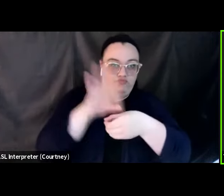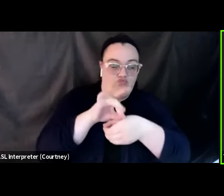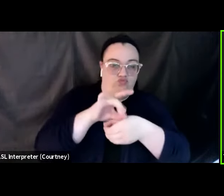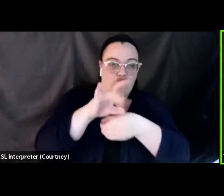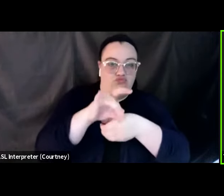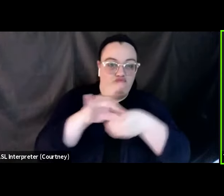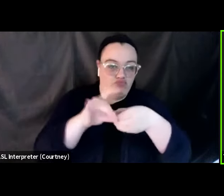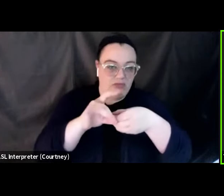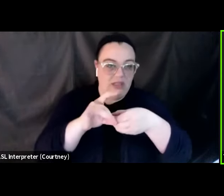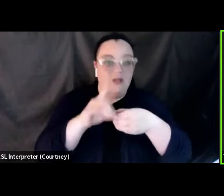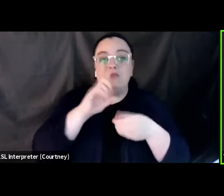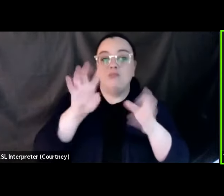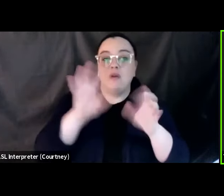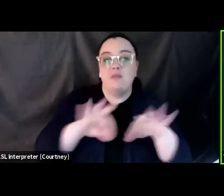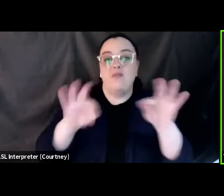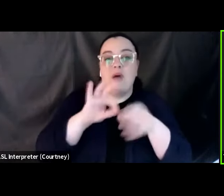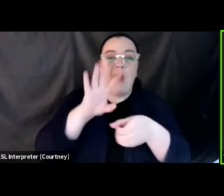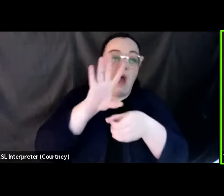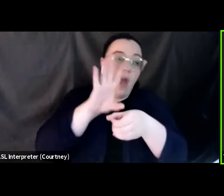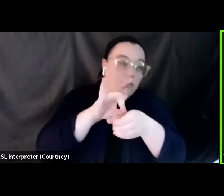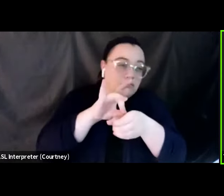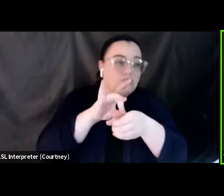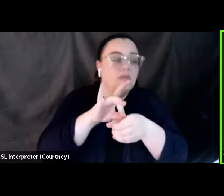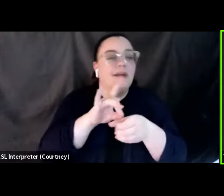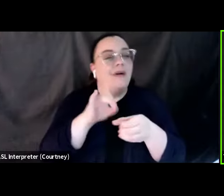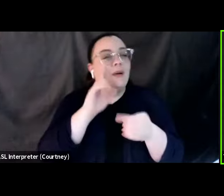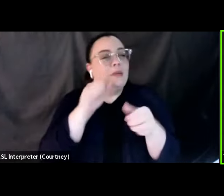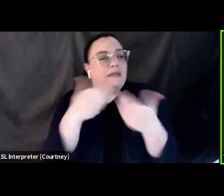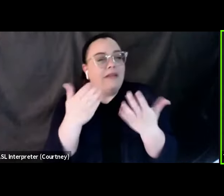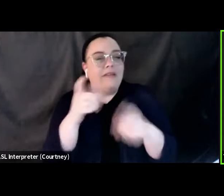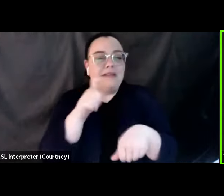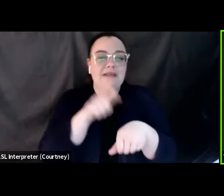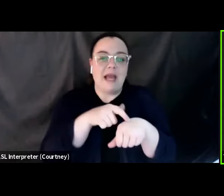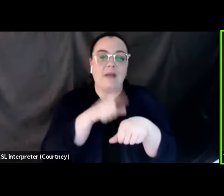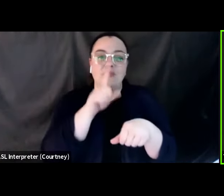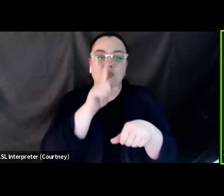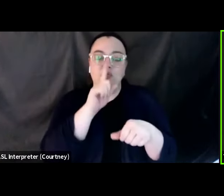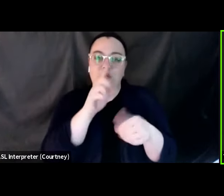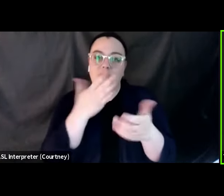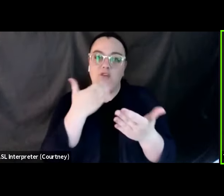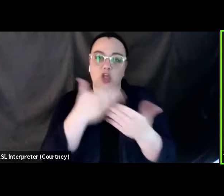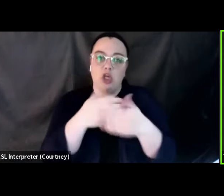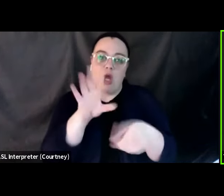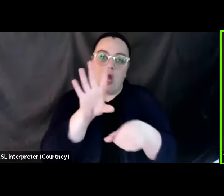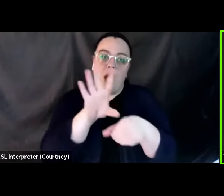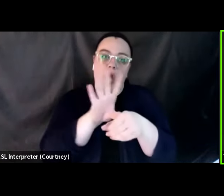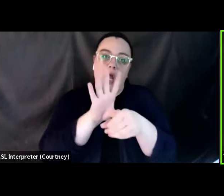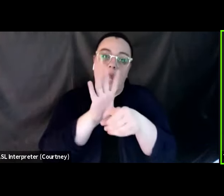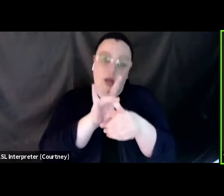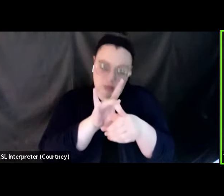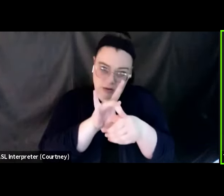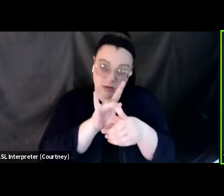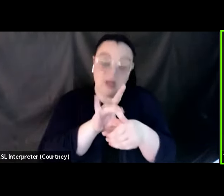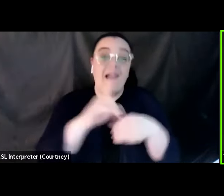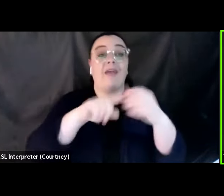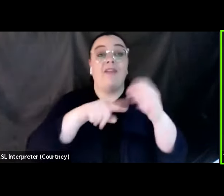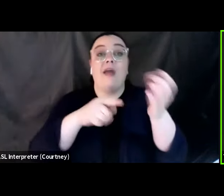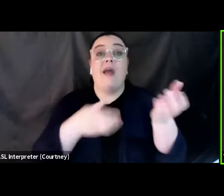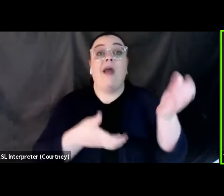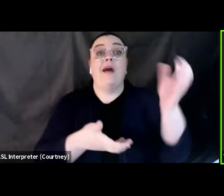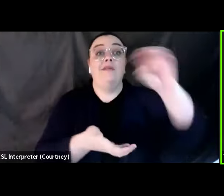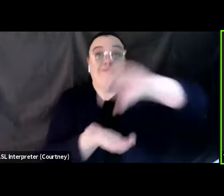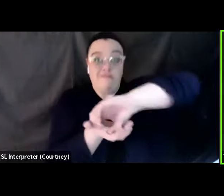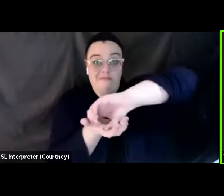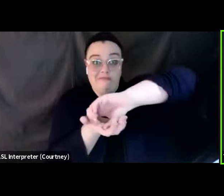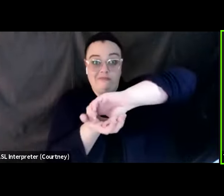to put these at the base and give it time to form that bond once you secure it down. So we're going to put that right here